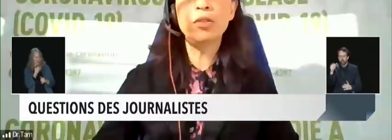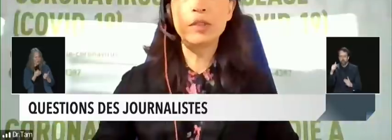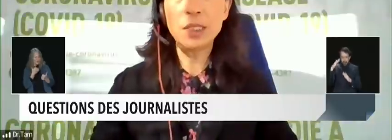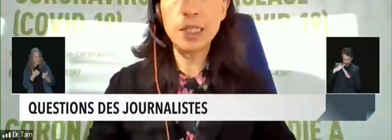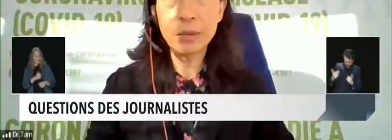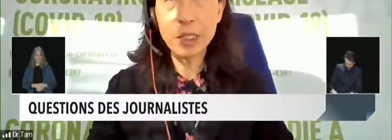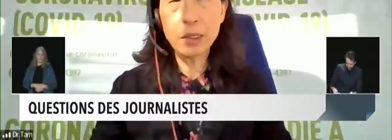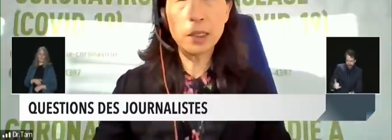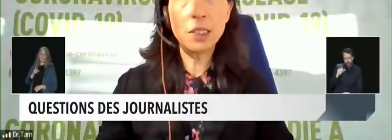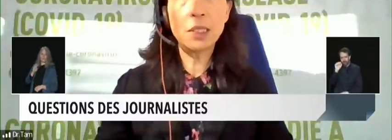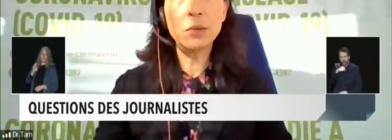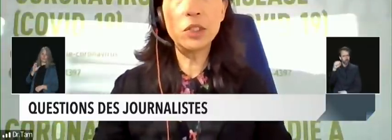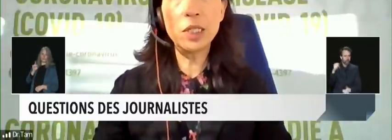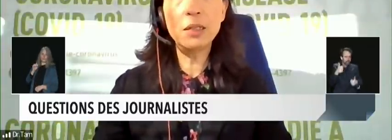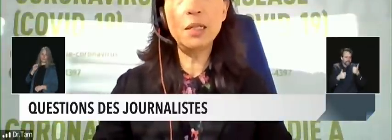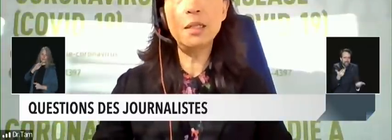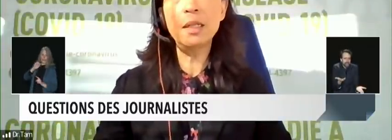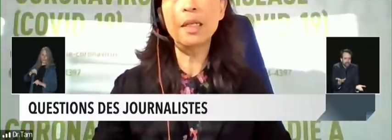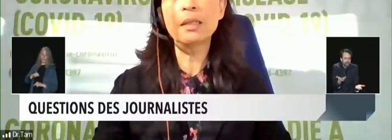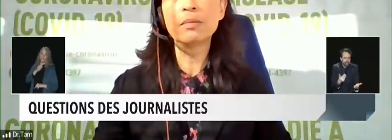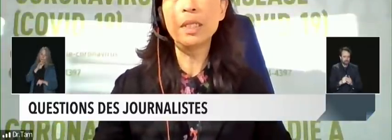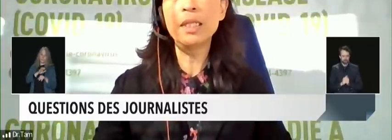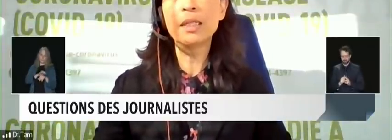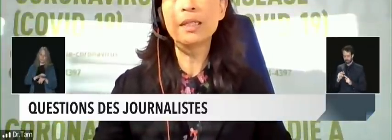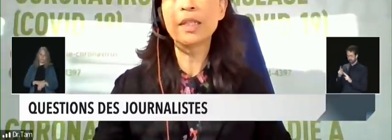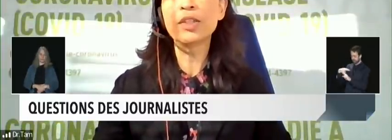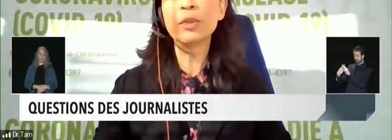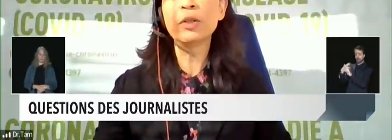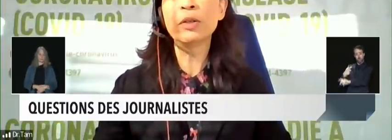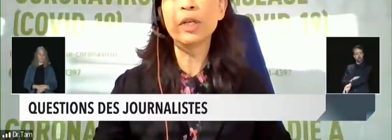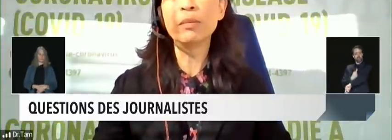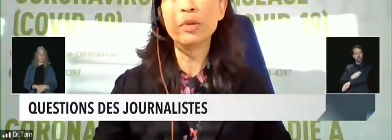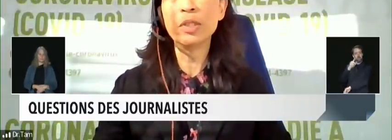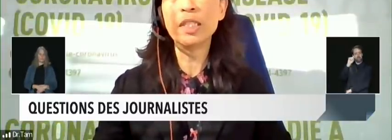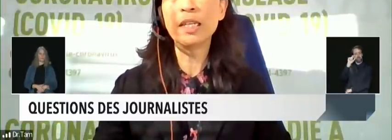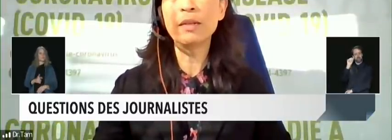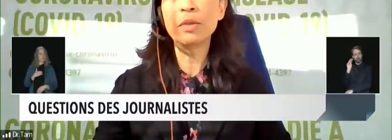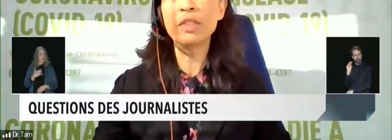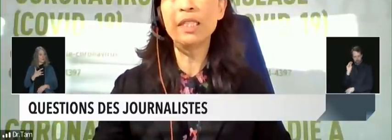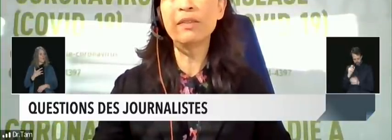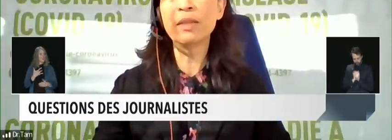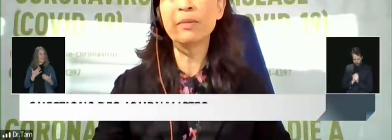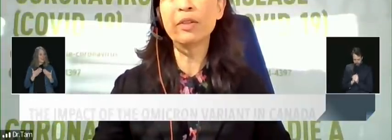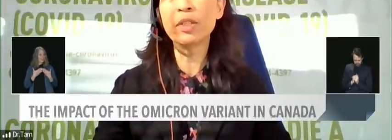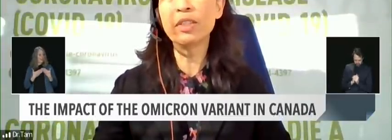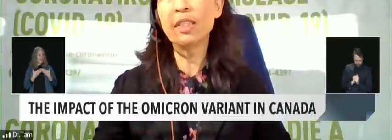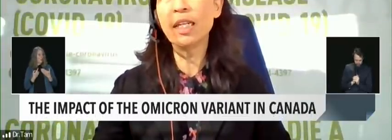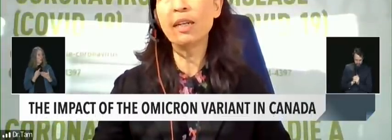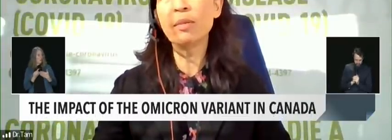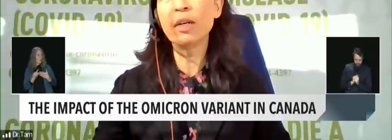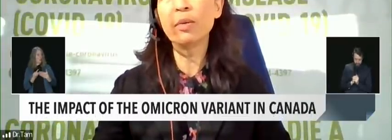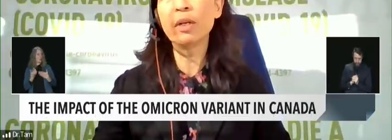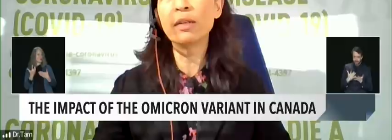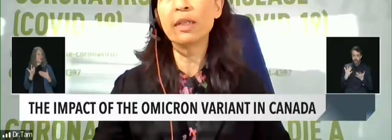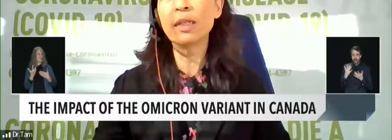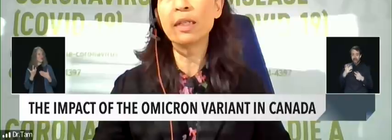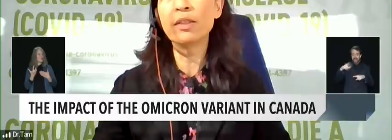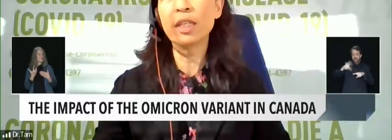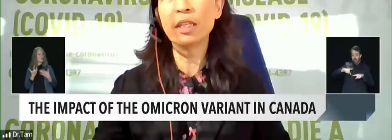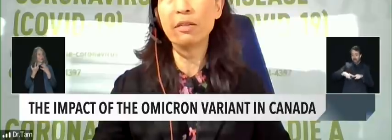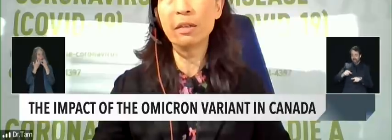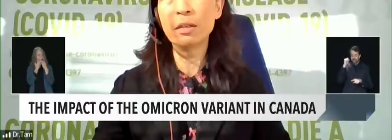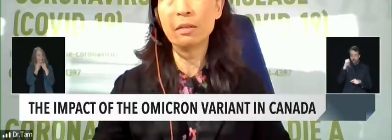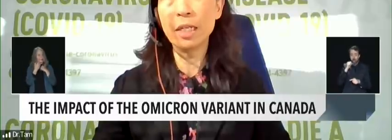It's Teresa Tam I'll take that question. I think the next week is actually quite important. We received a number of questions today about well